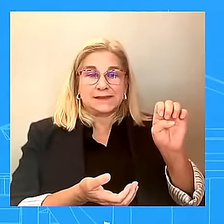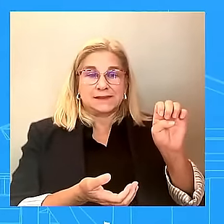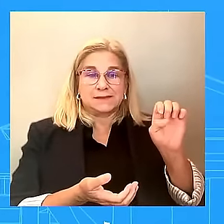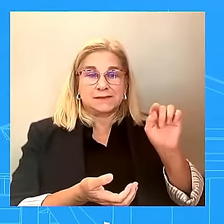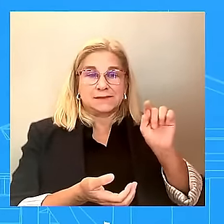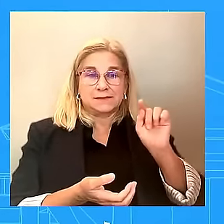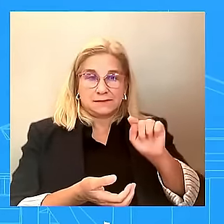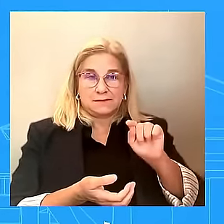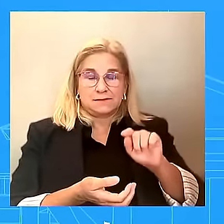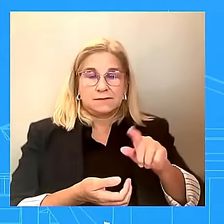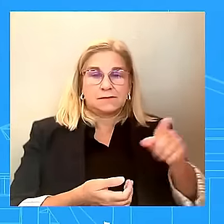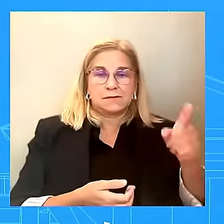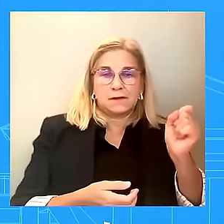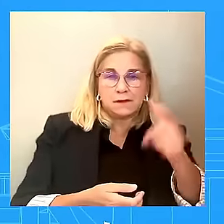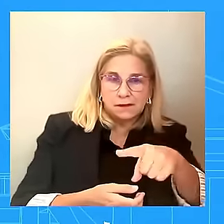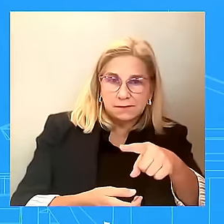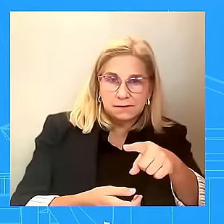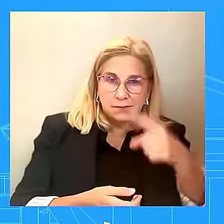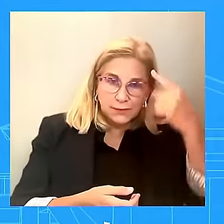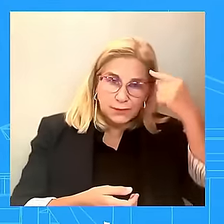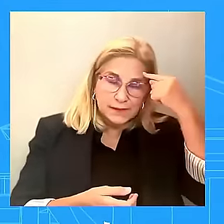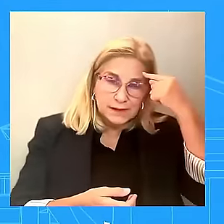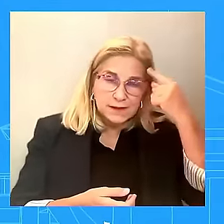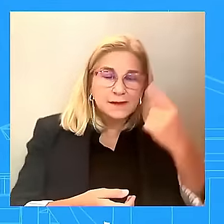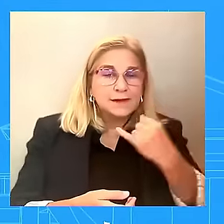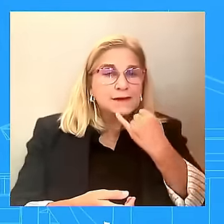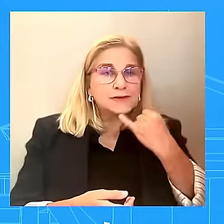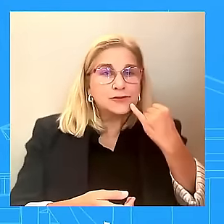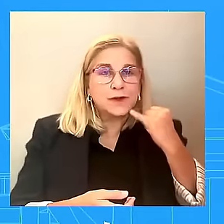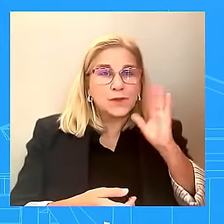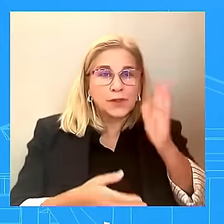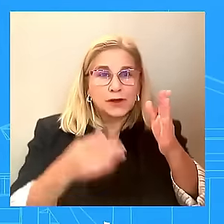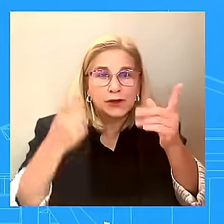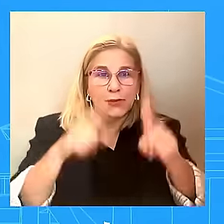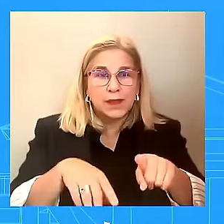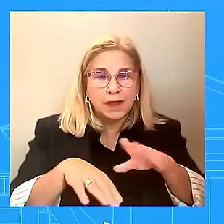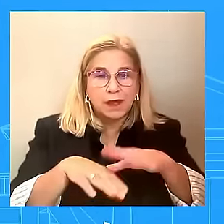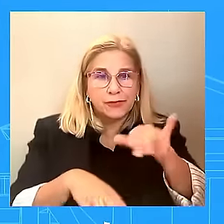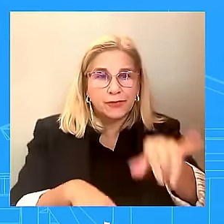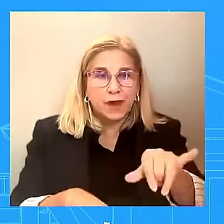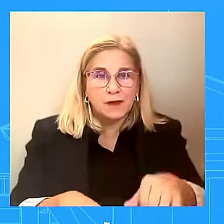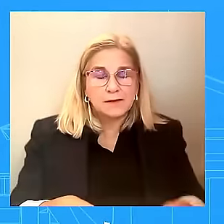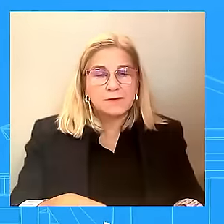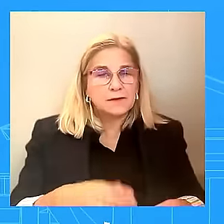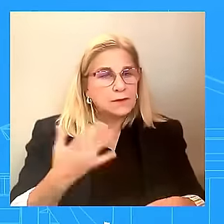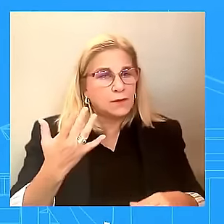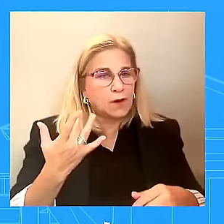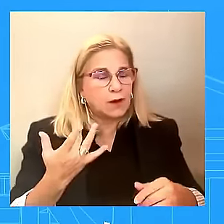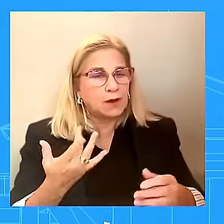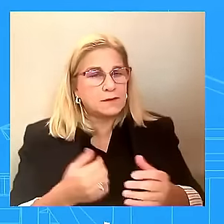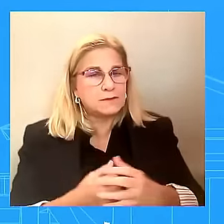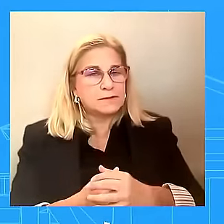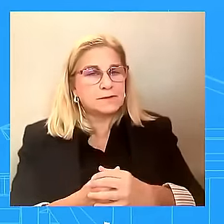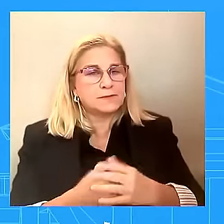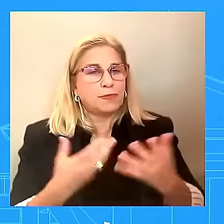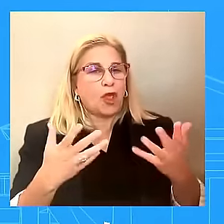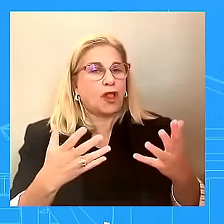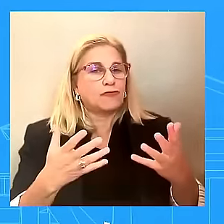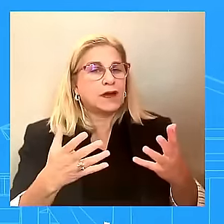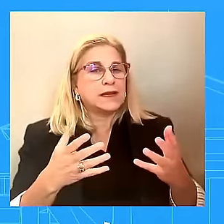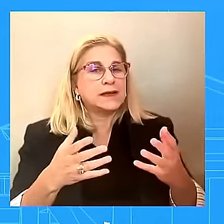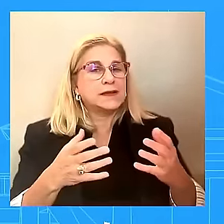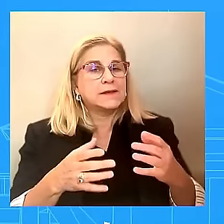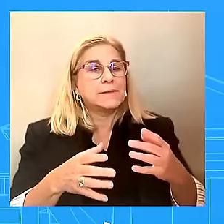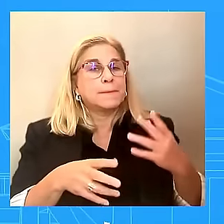agree to this? As I stated, and you pointed this out when you asked me your question, Israel was aware of this